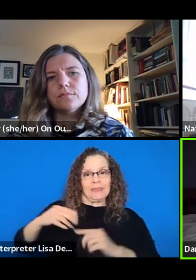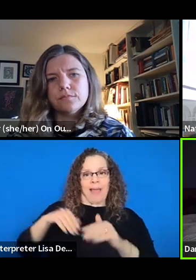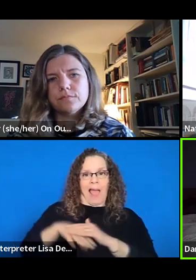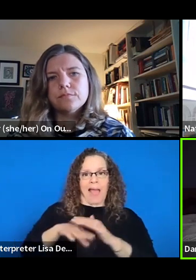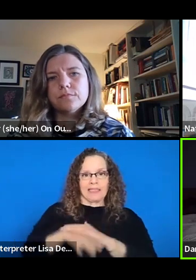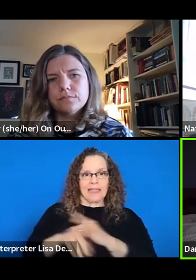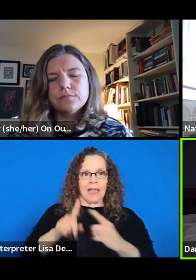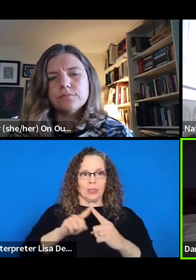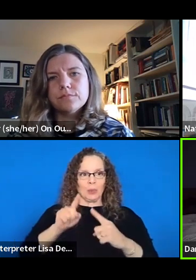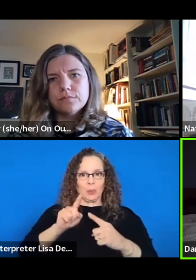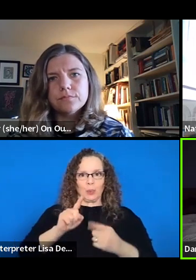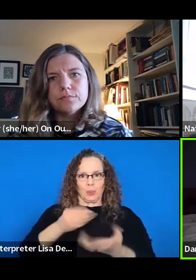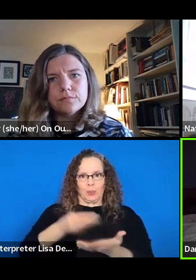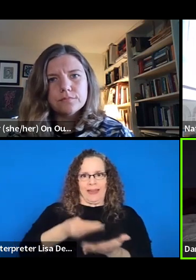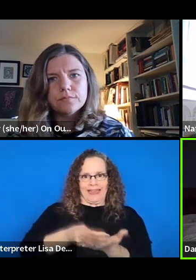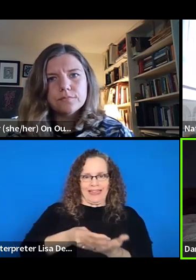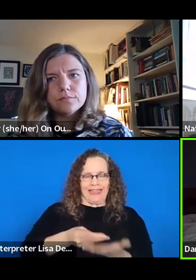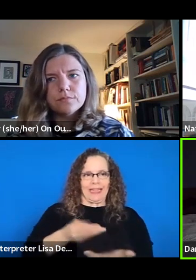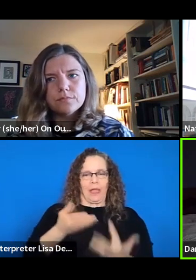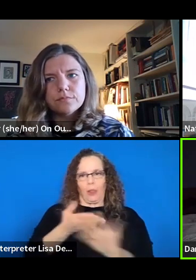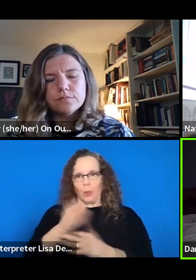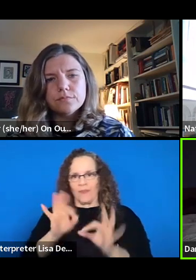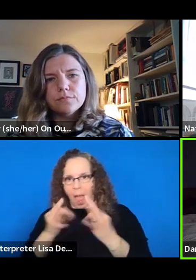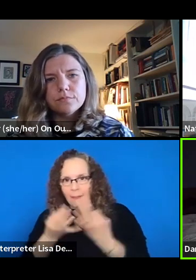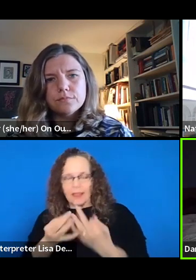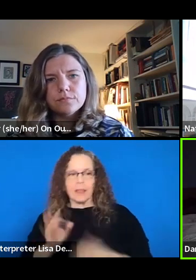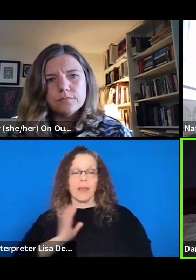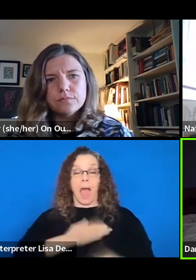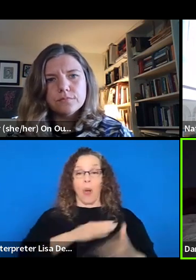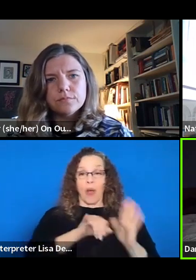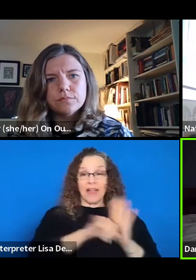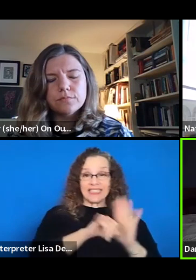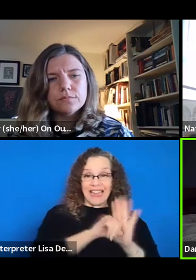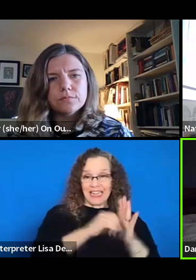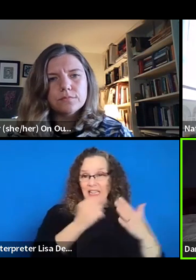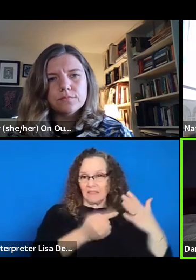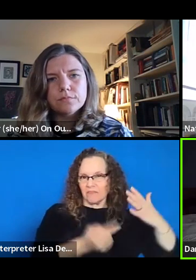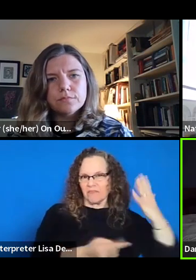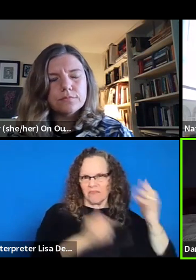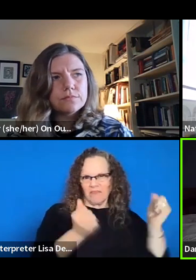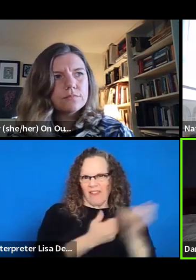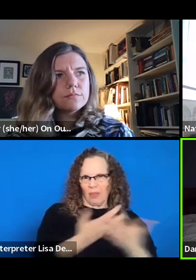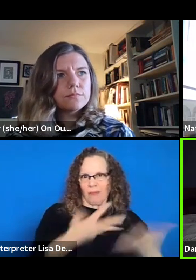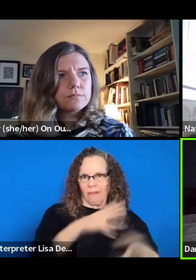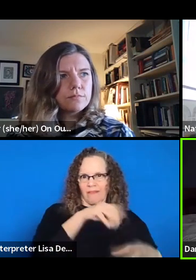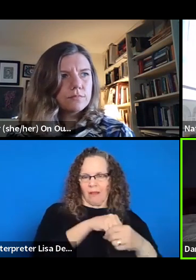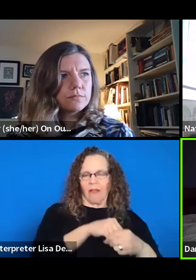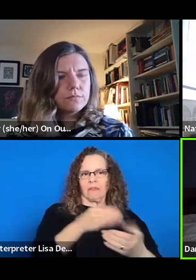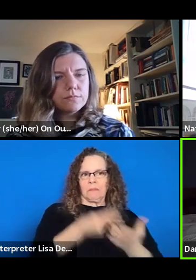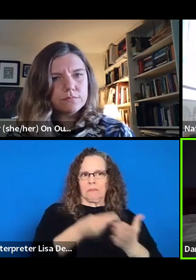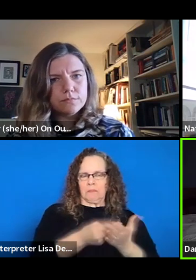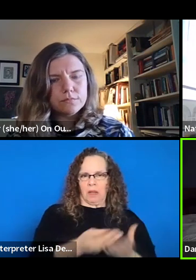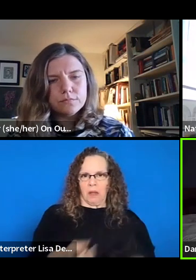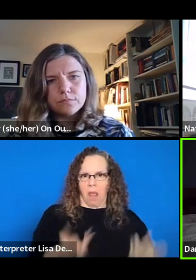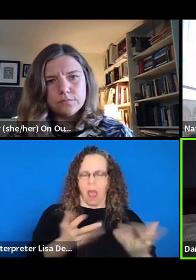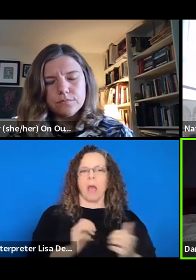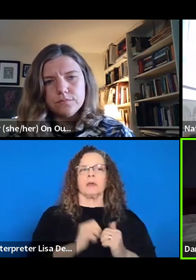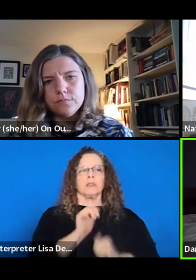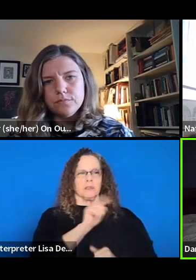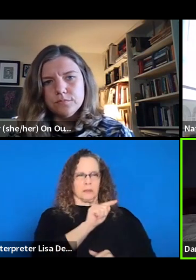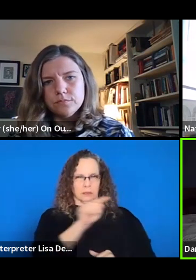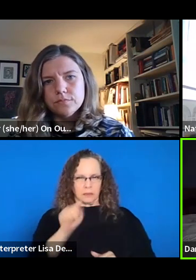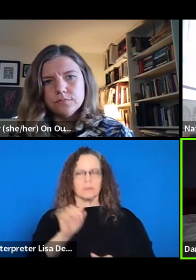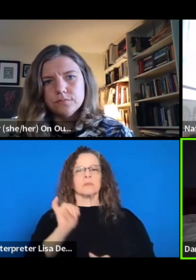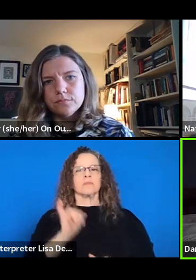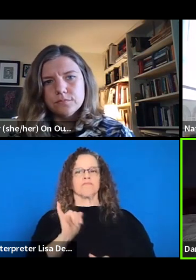capital through our families because of our identities, et cetera, et cetera. And, and we just said, okay, cool. Like how, how can we divide up this